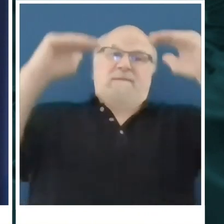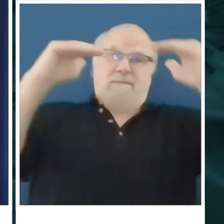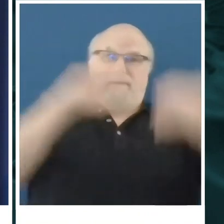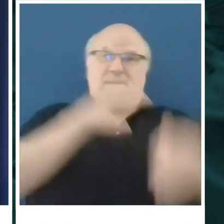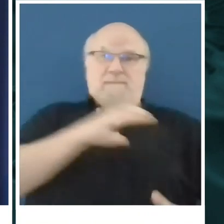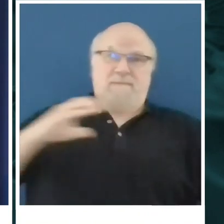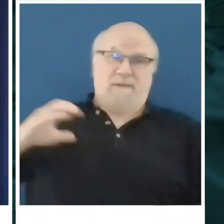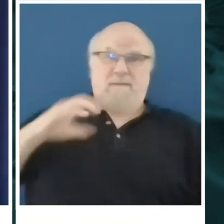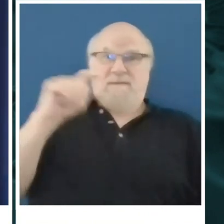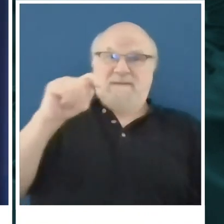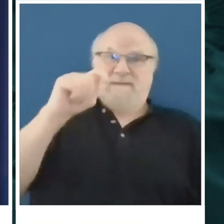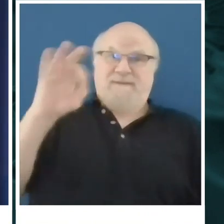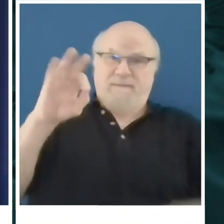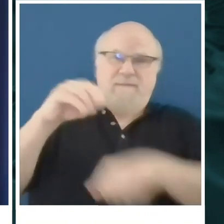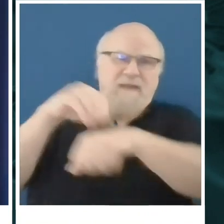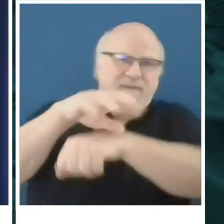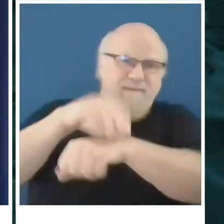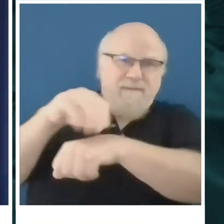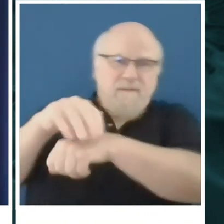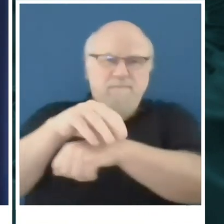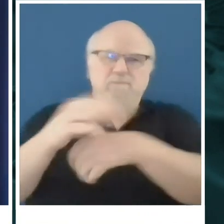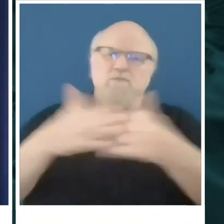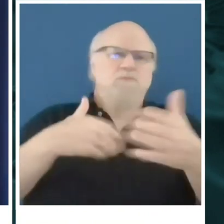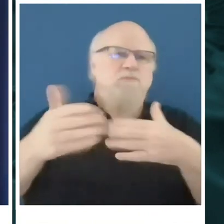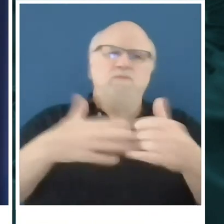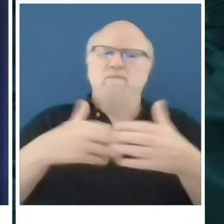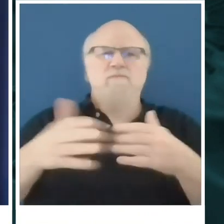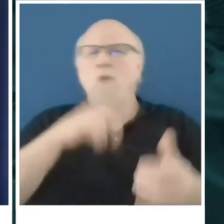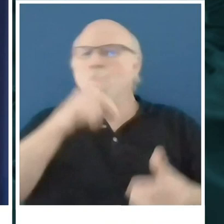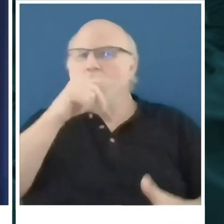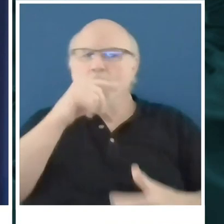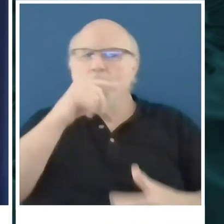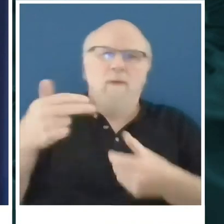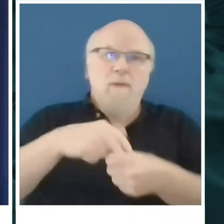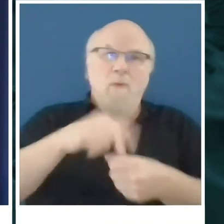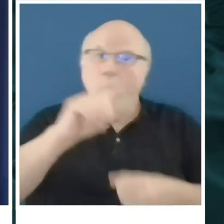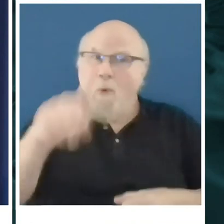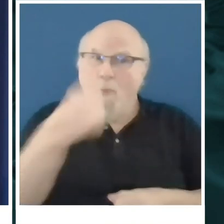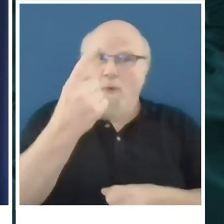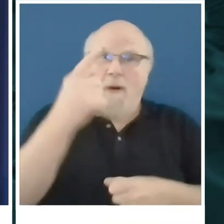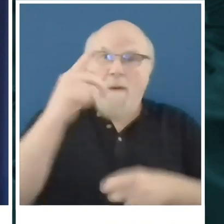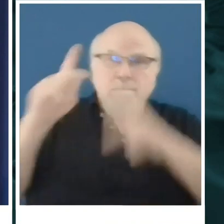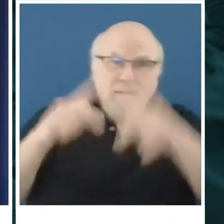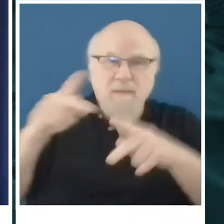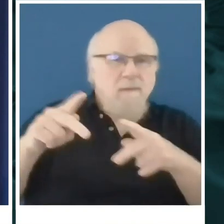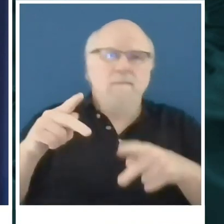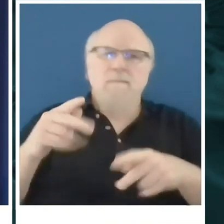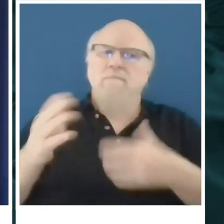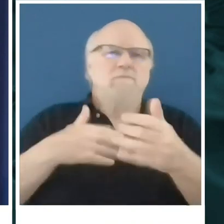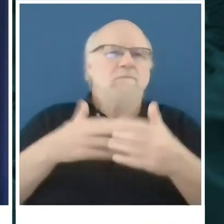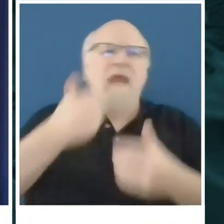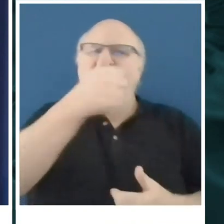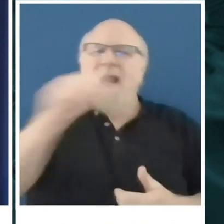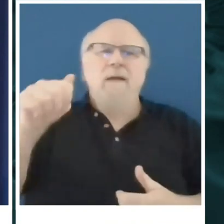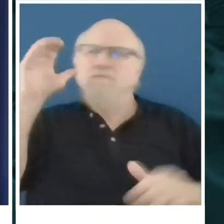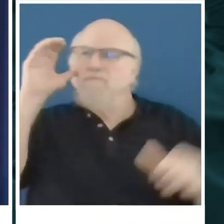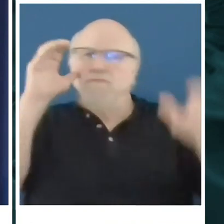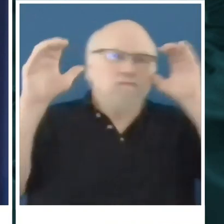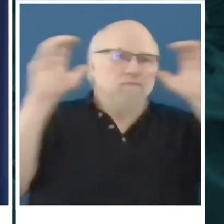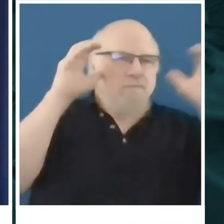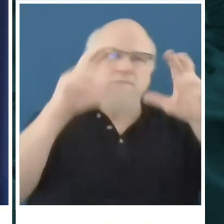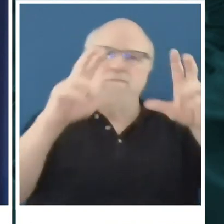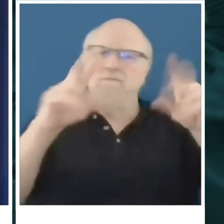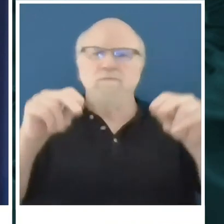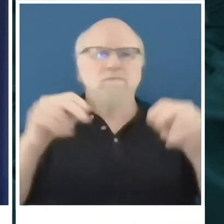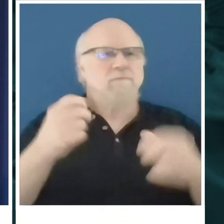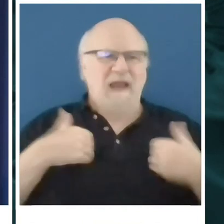committee aren't the only people that someone in leadership is listening to. I know for a fact, based on a call – I mean, I've